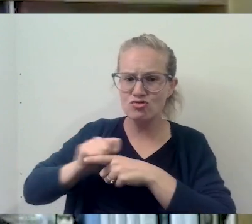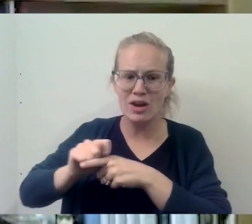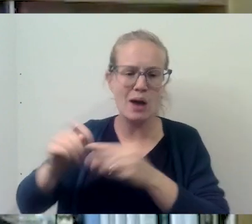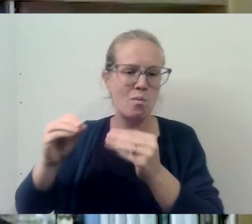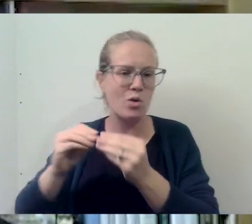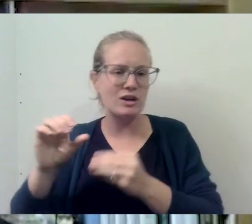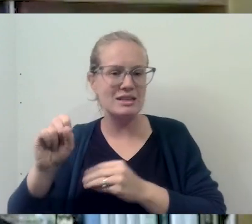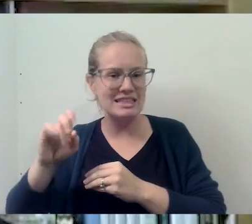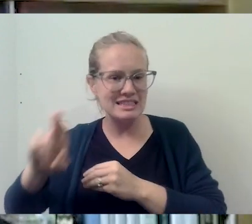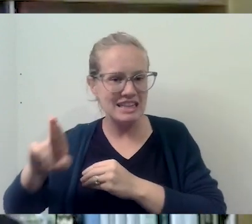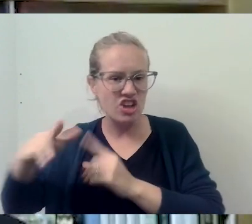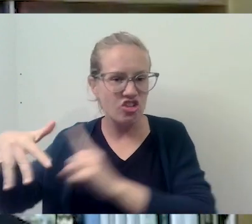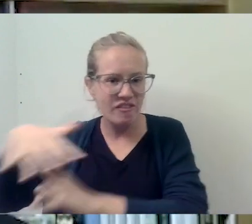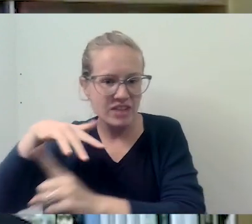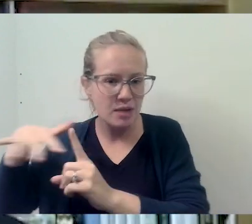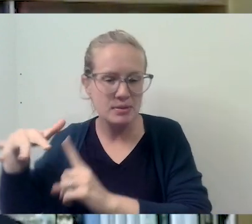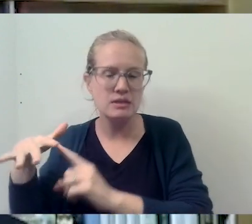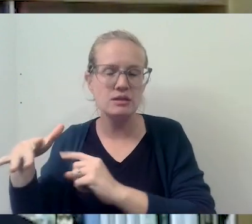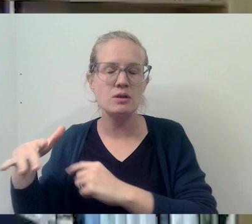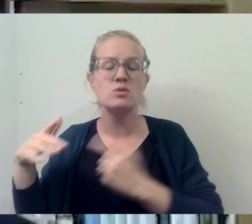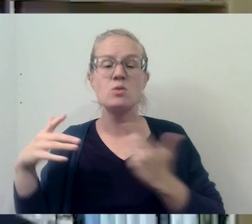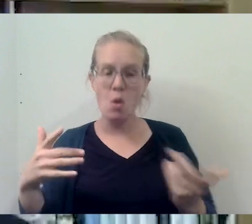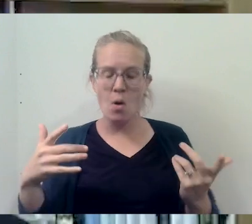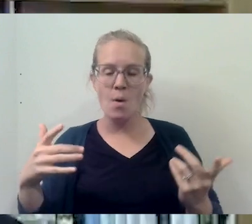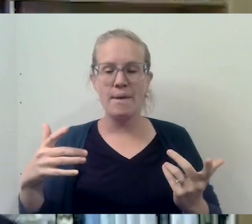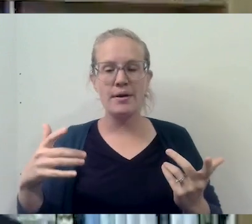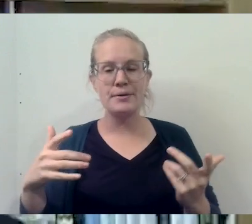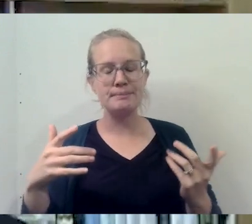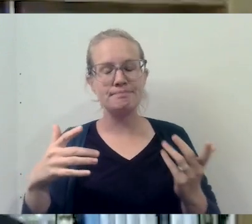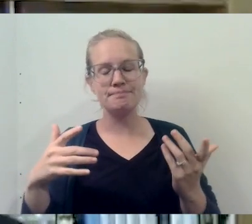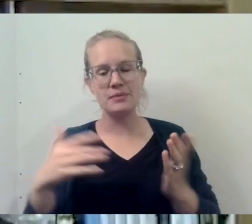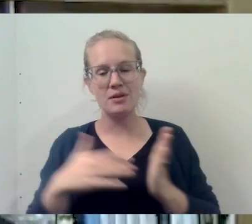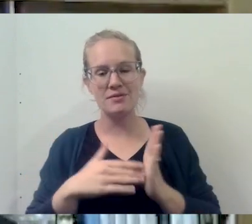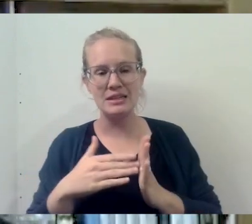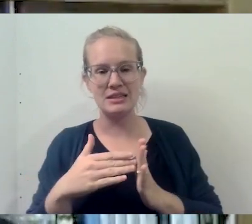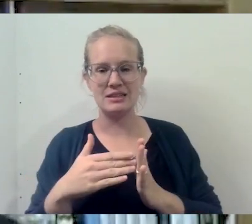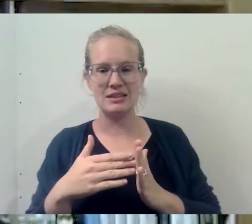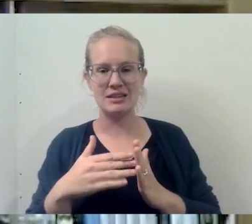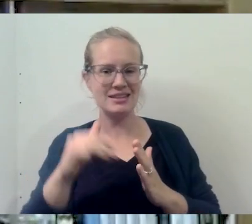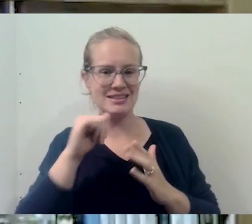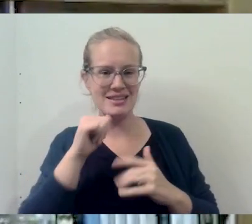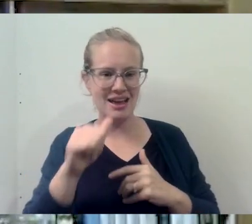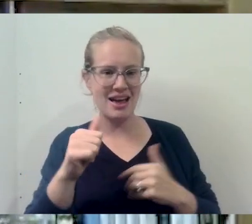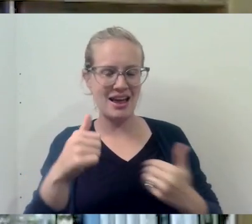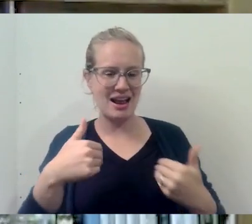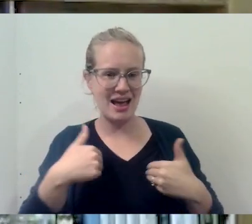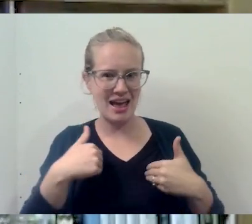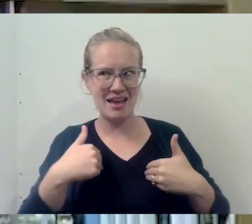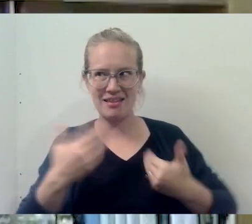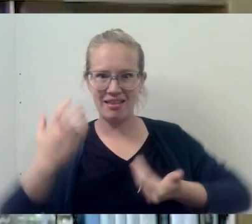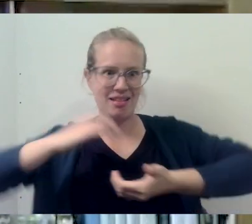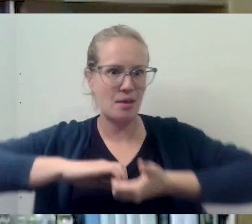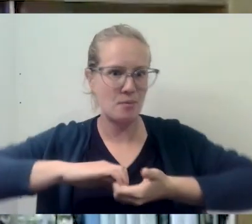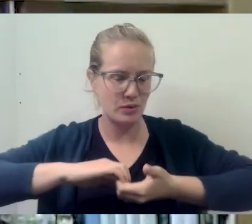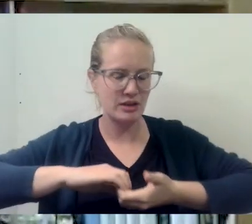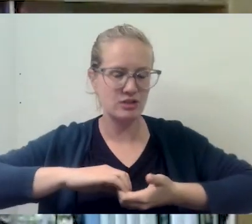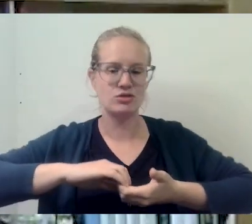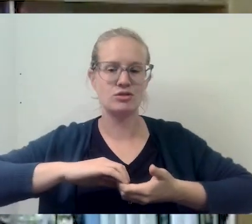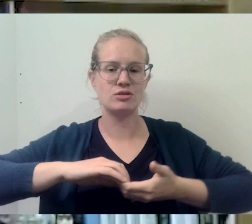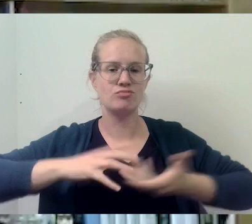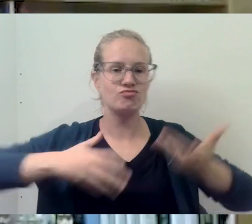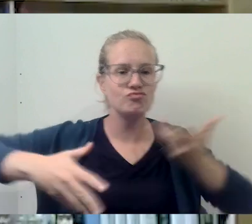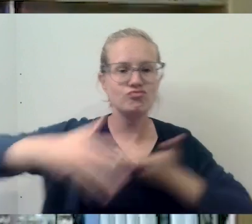secular environments. And so lots of times there really hasn't been the kind of collaboration and